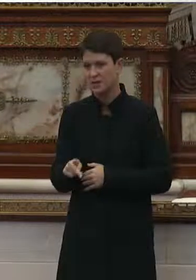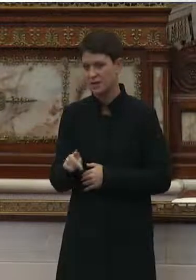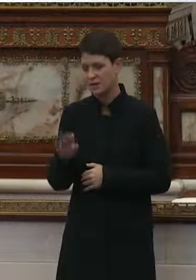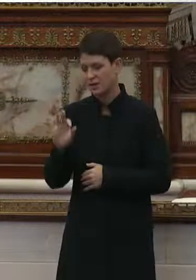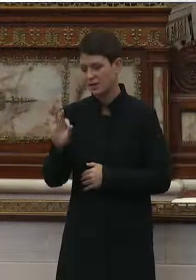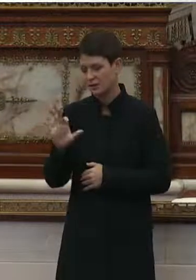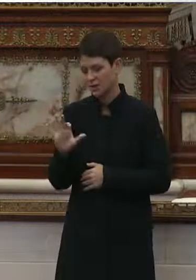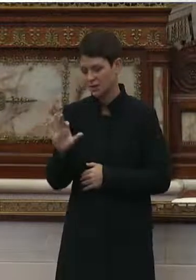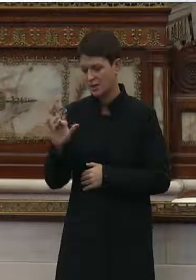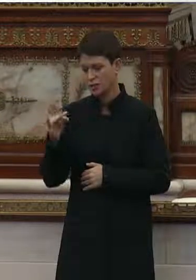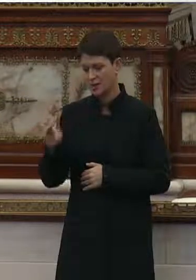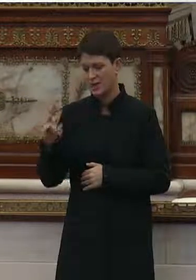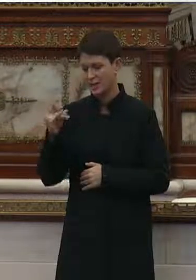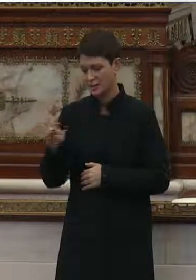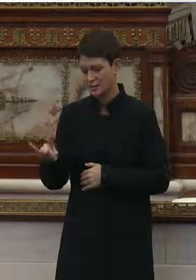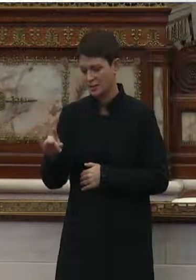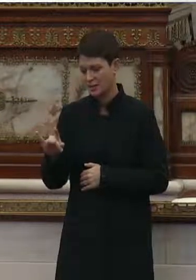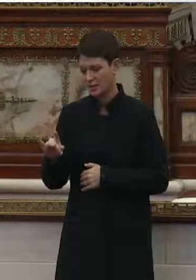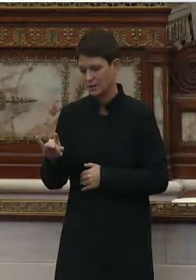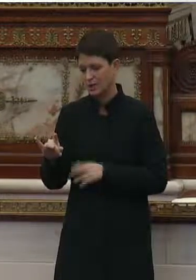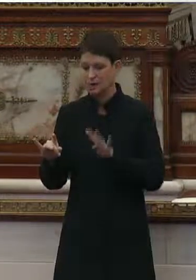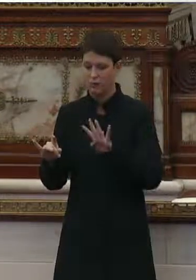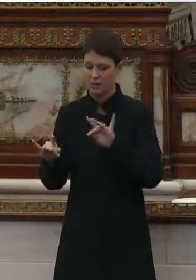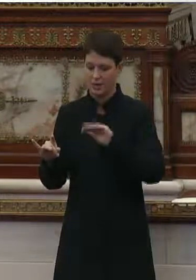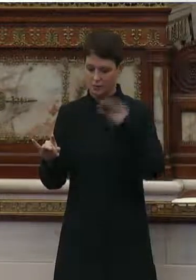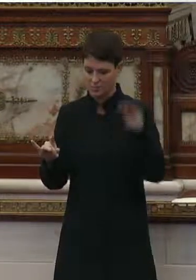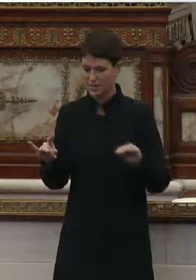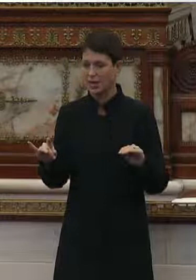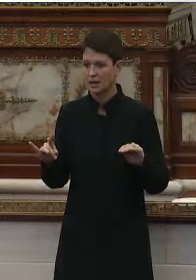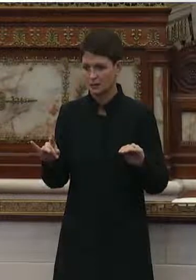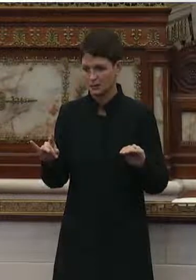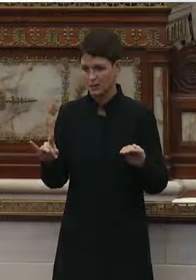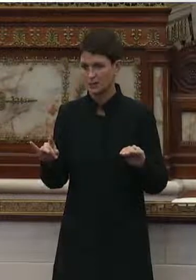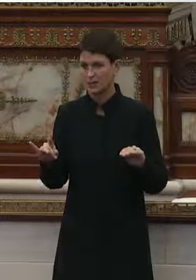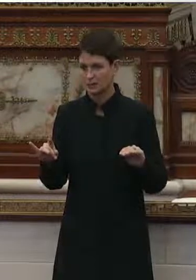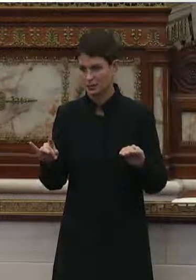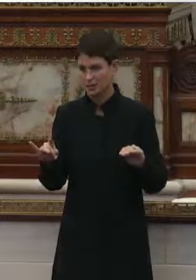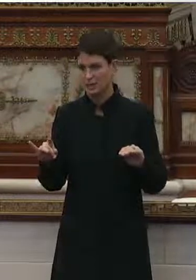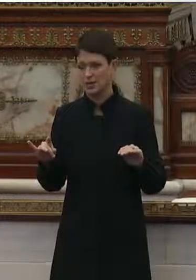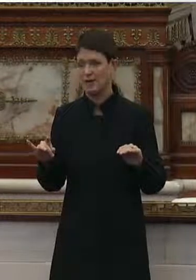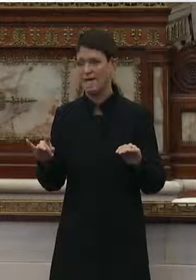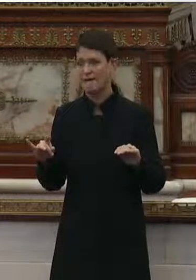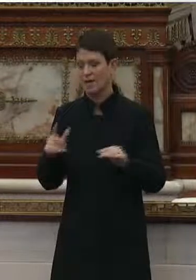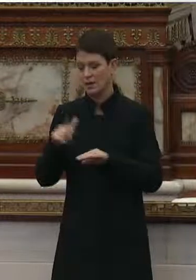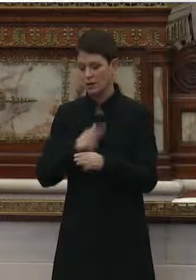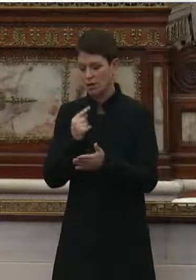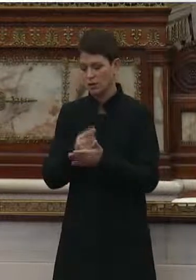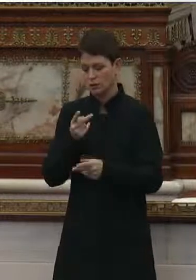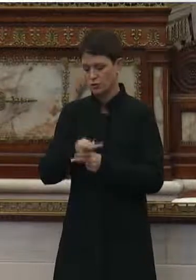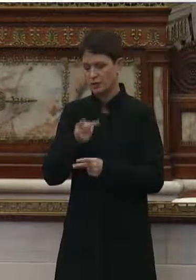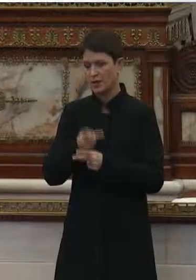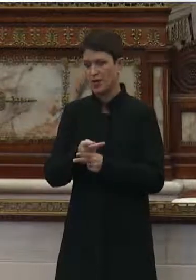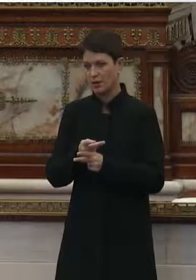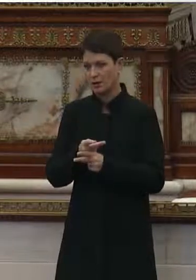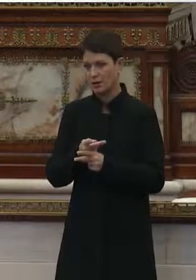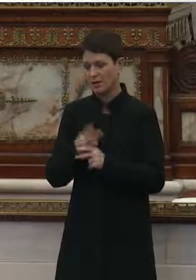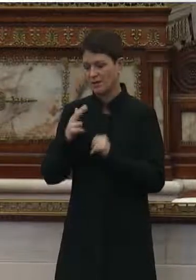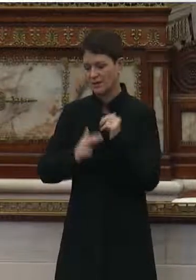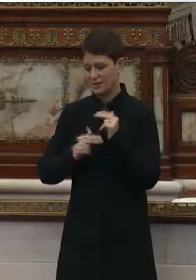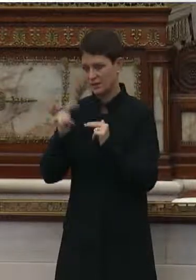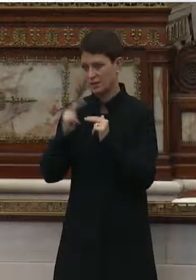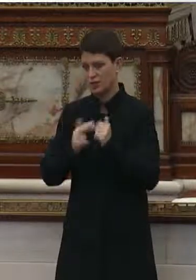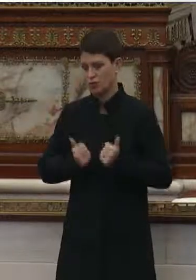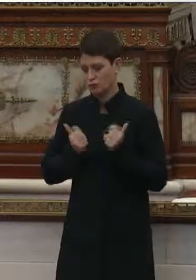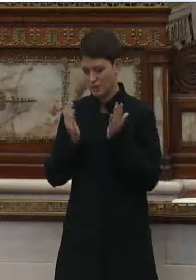918, or 48%, were in long-term care, from long-term care facility